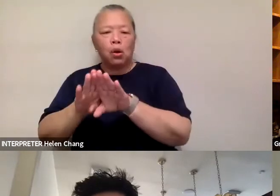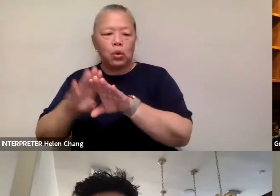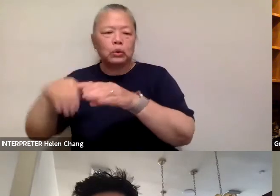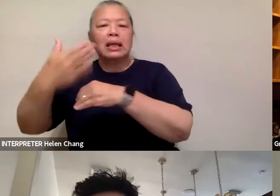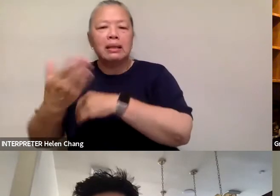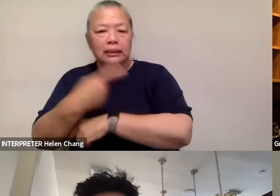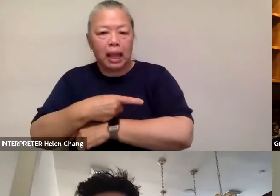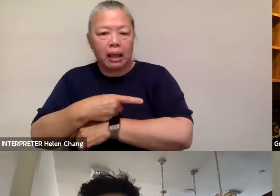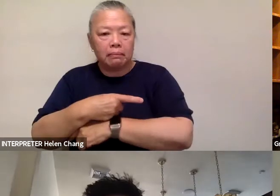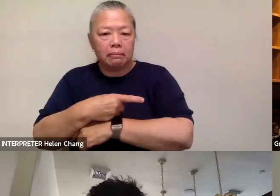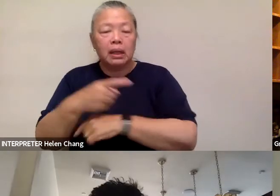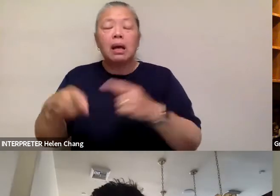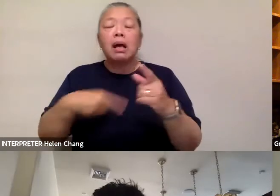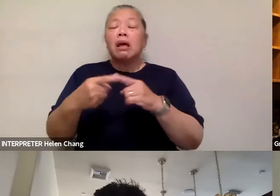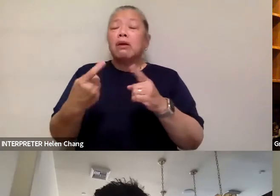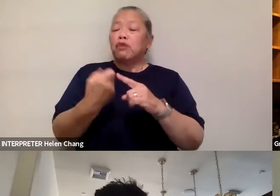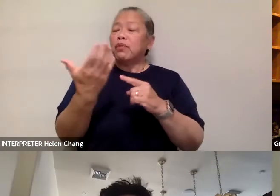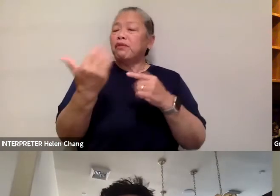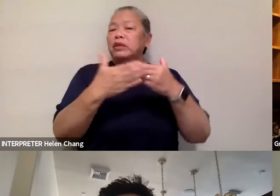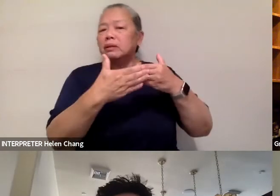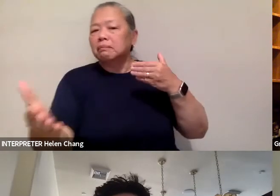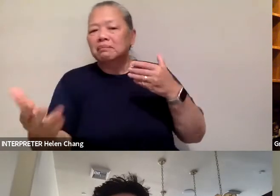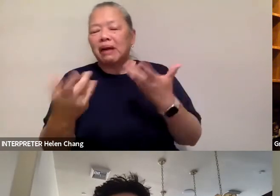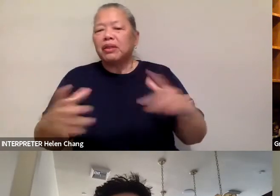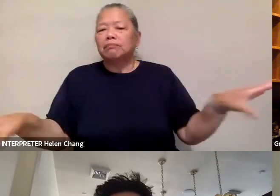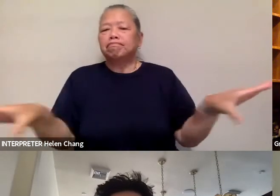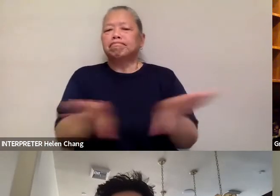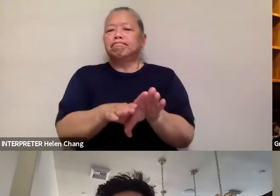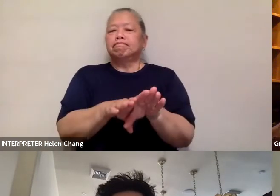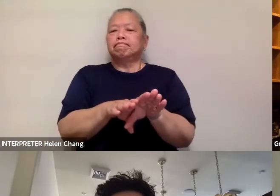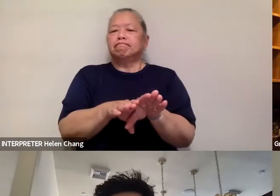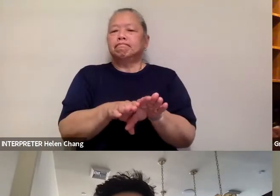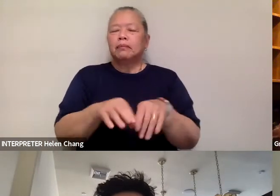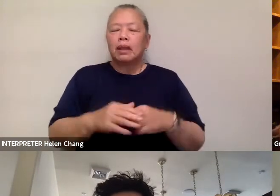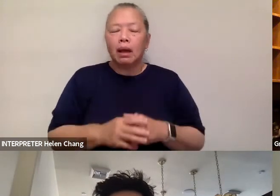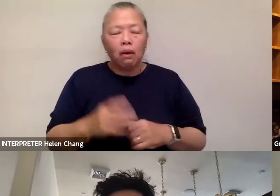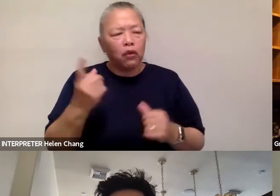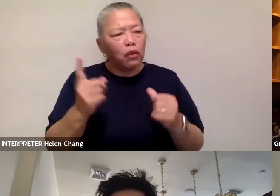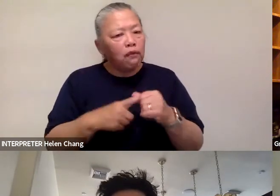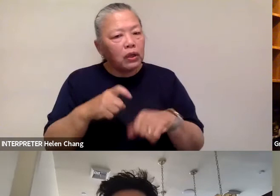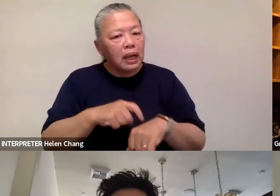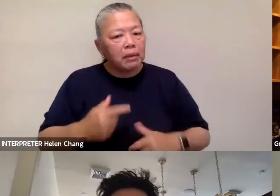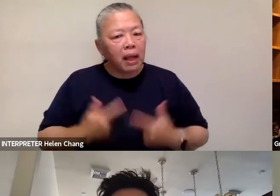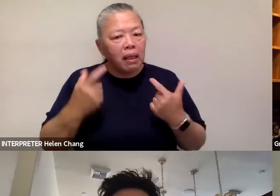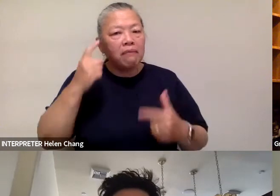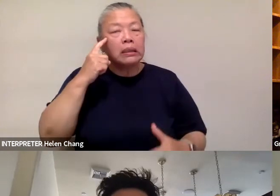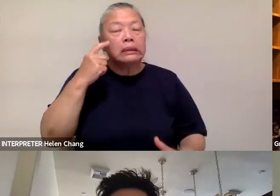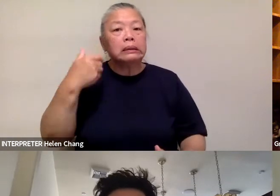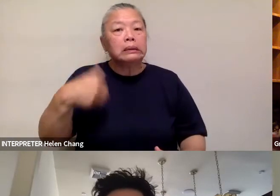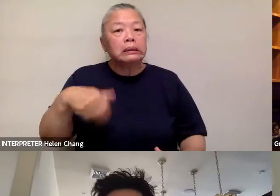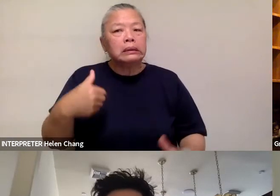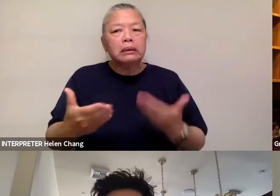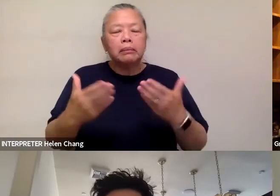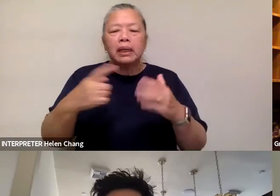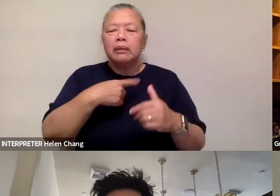lockdown. And for the first time in my life, I actually thought we could lose Chinatown. It